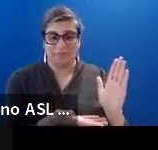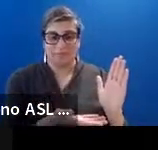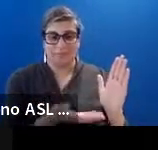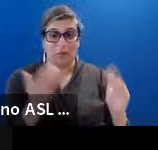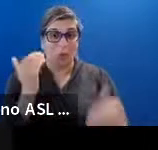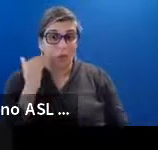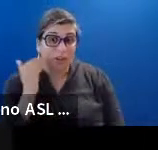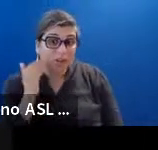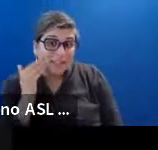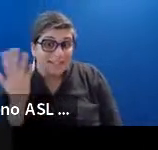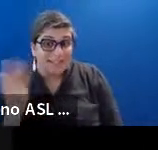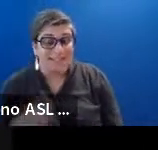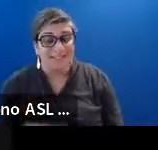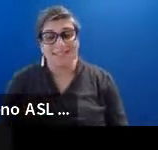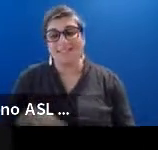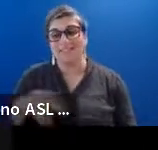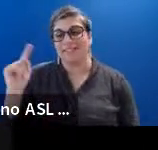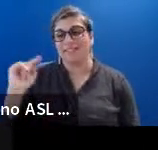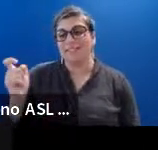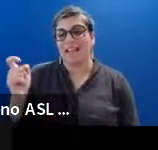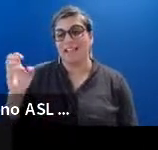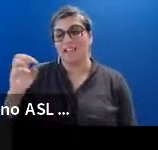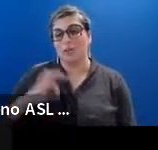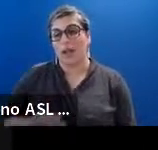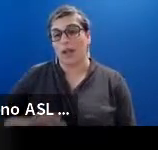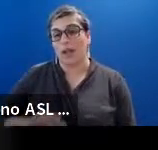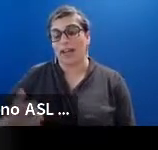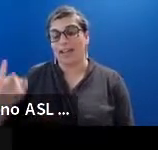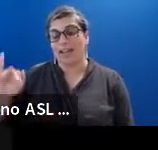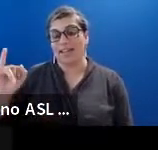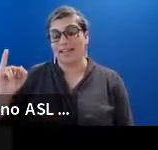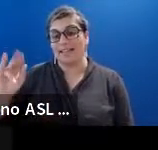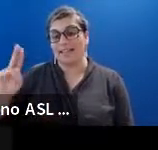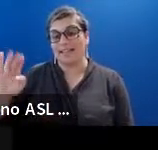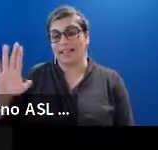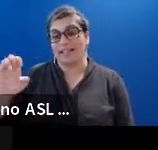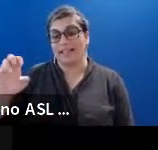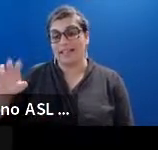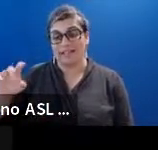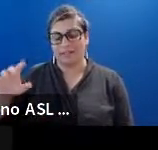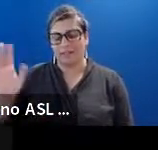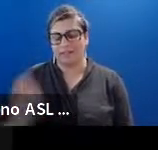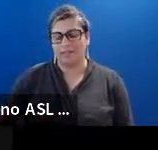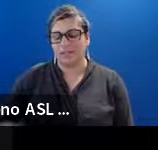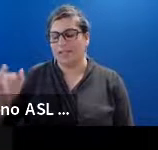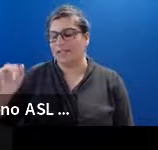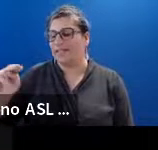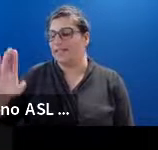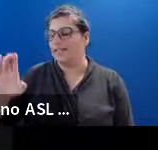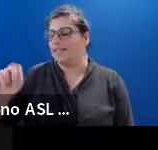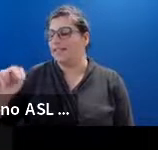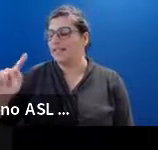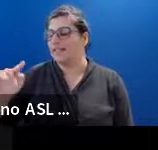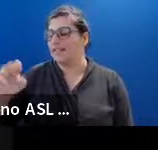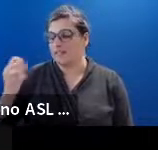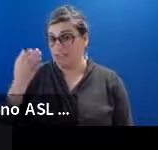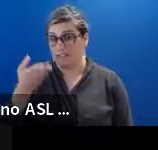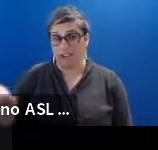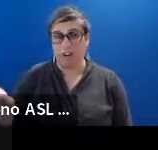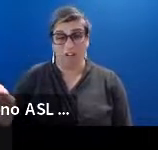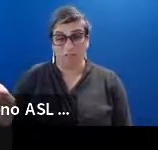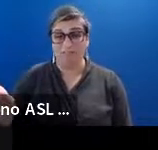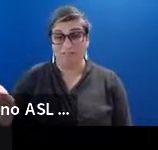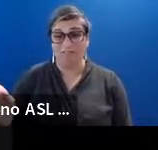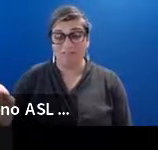Awareness. That. Tax credit incentives. Uh. Film incentives exist. Um. They've been around for a while now. know.